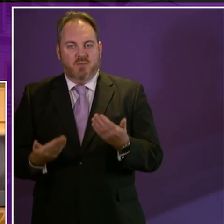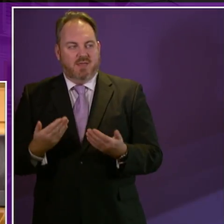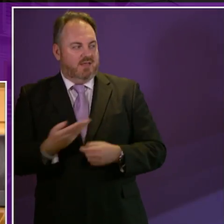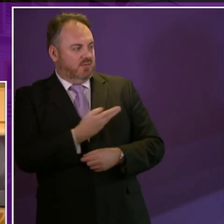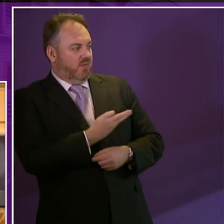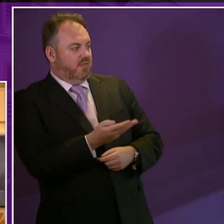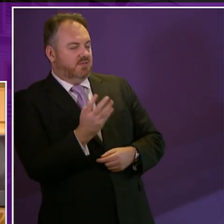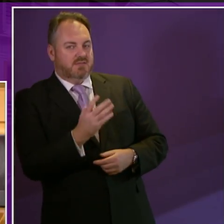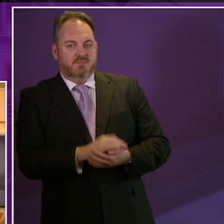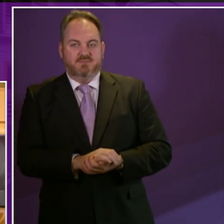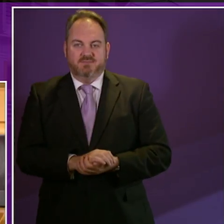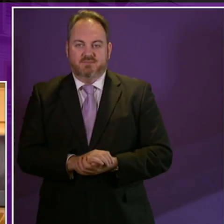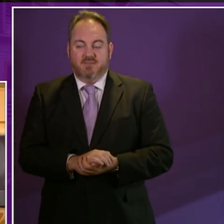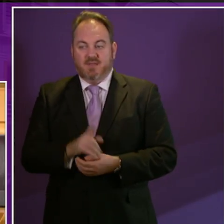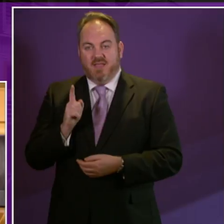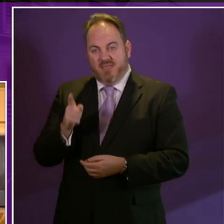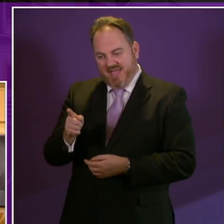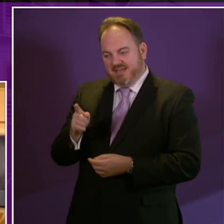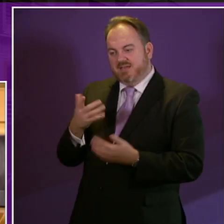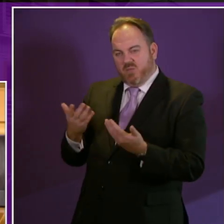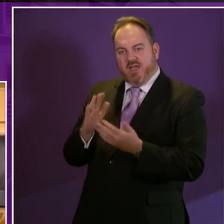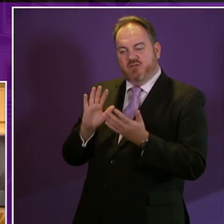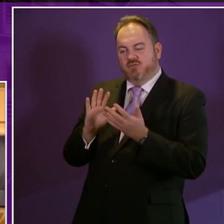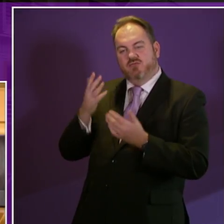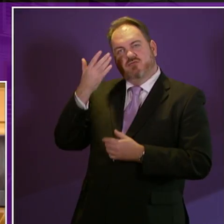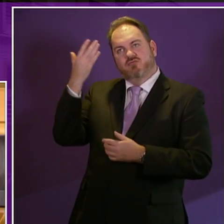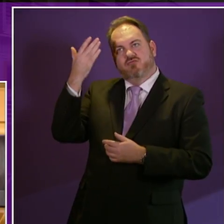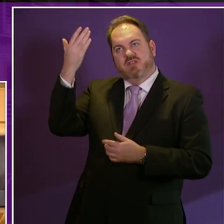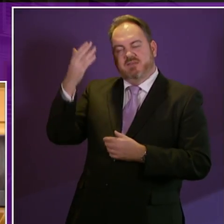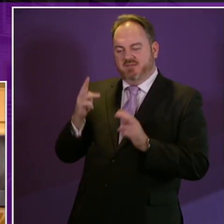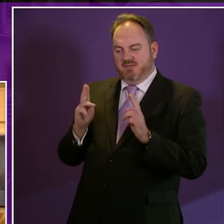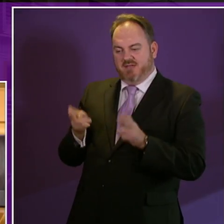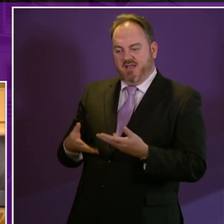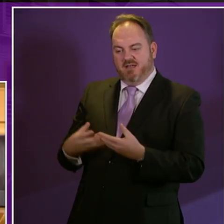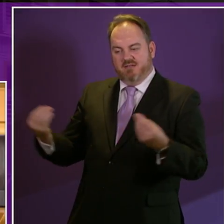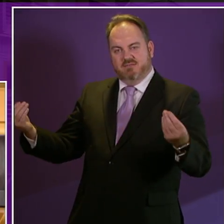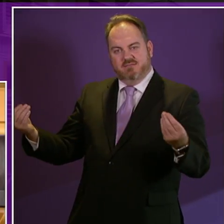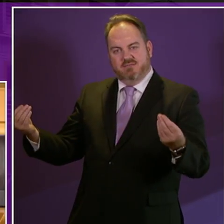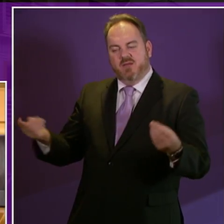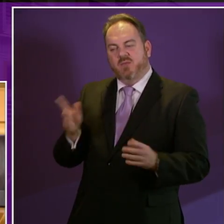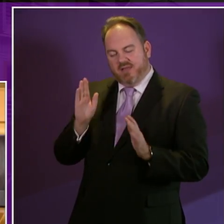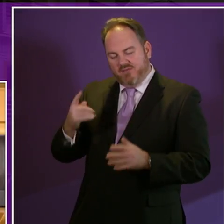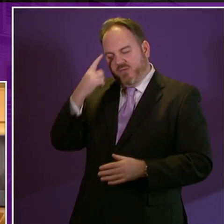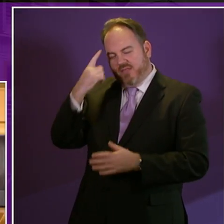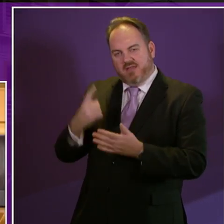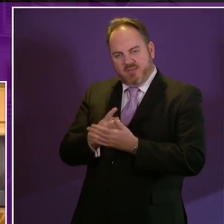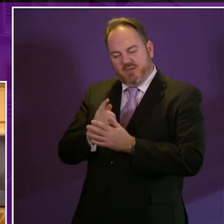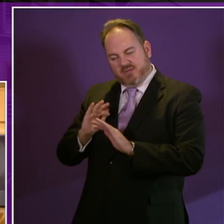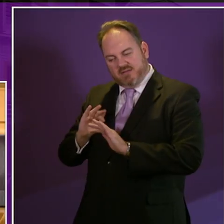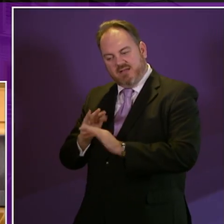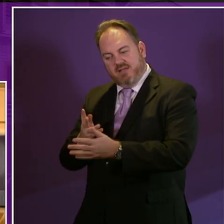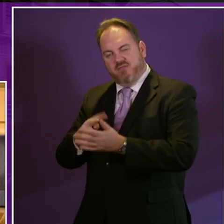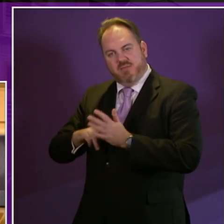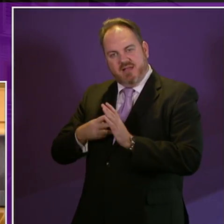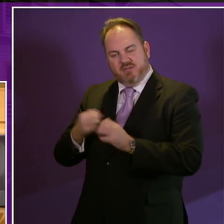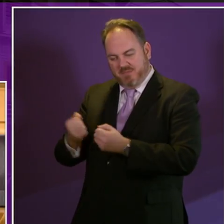the Minister says this is where dreams are dashed and this is where a delivery plan must focus on ensuring